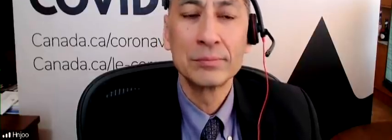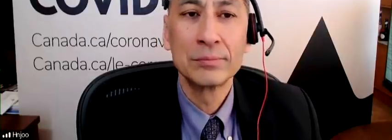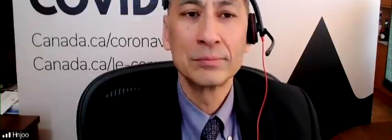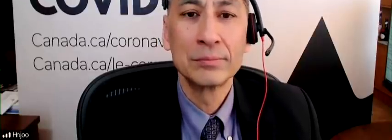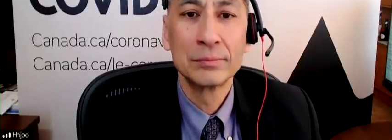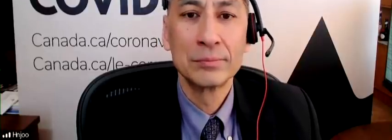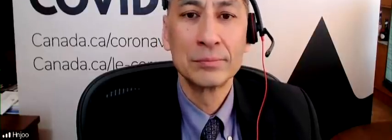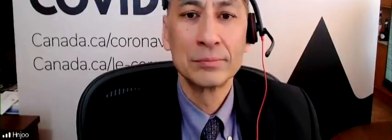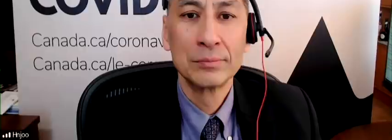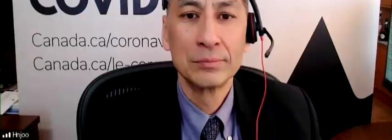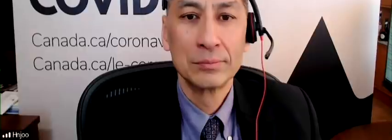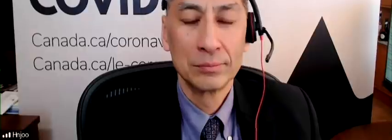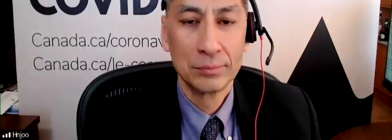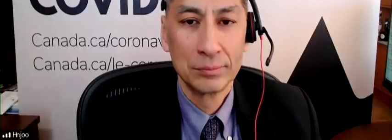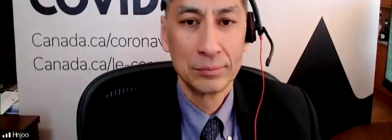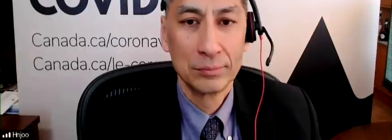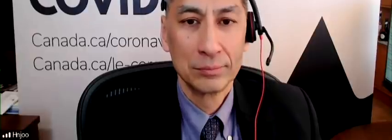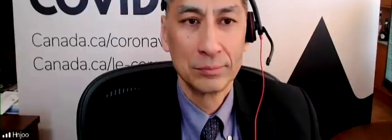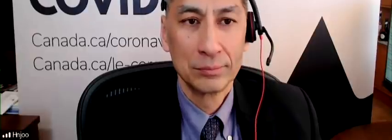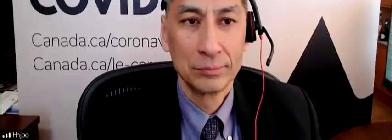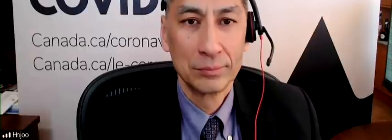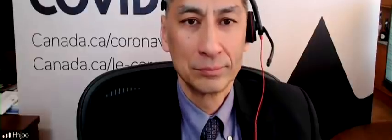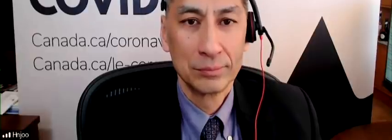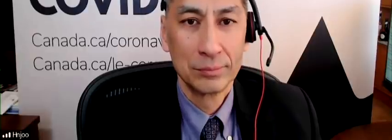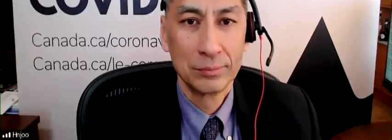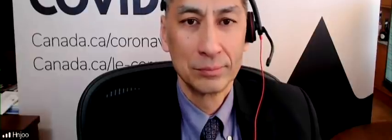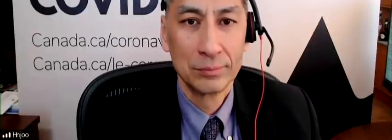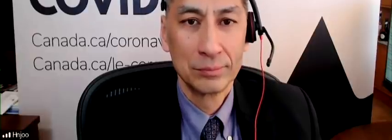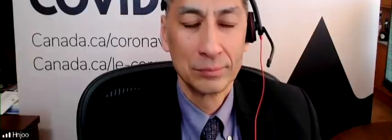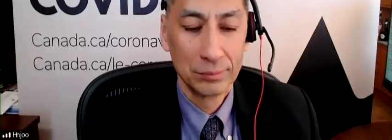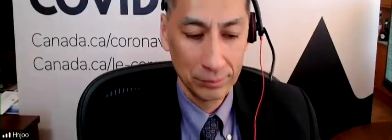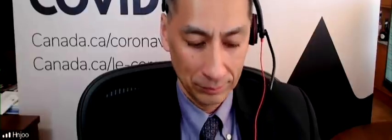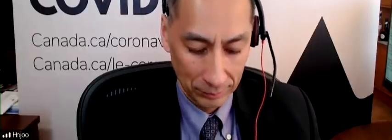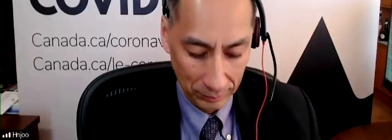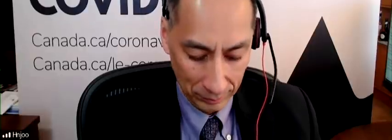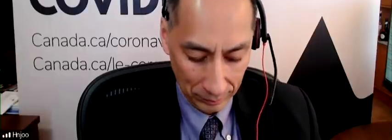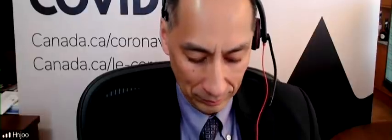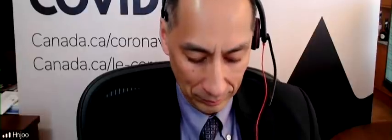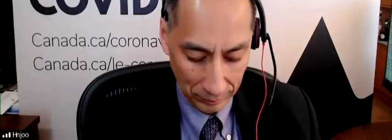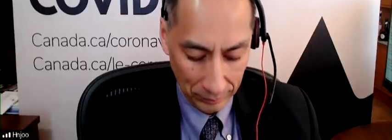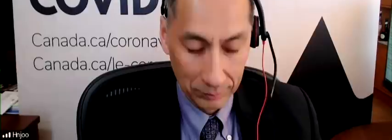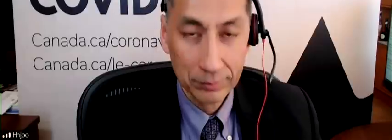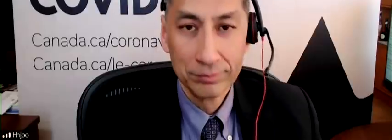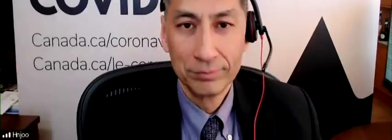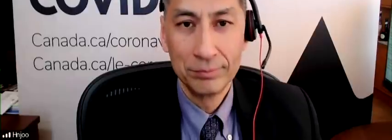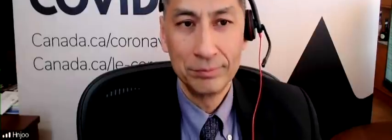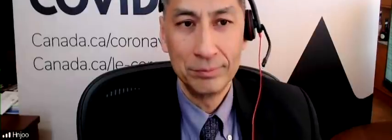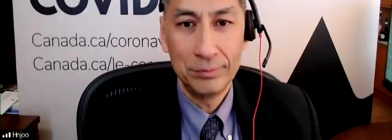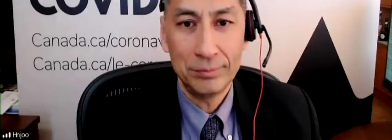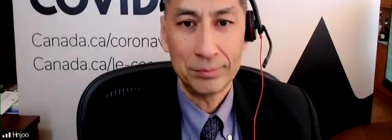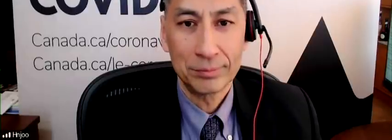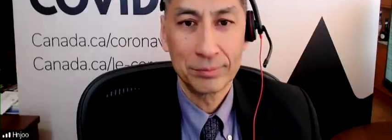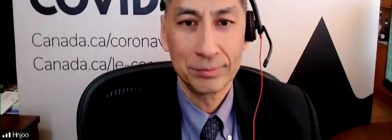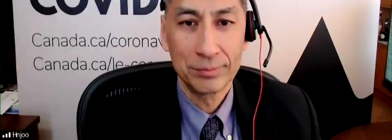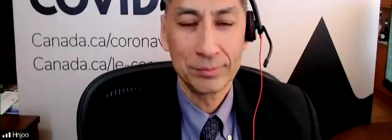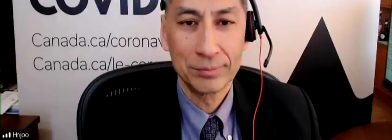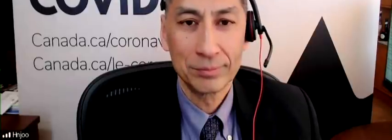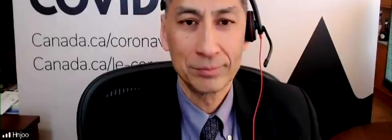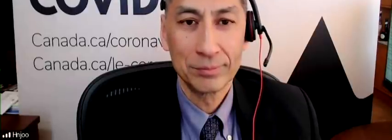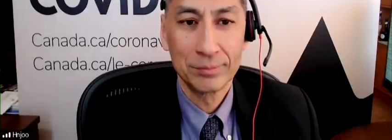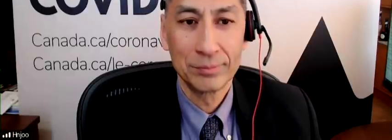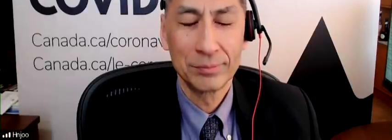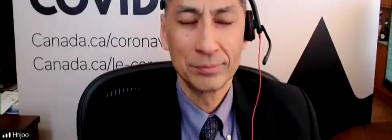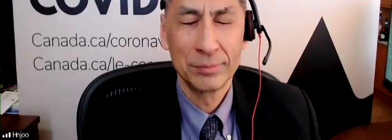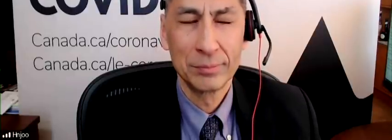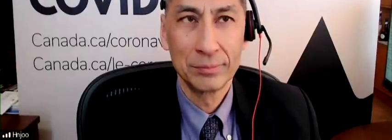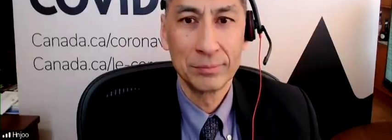administrateur en chef adjoint de la santé publique, qui vont présenter les plus récentes courbes. Alors, on va commencer avec